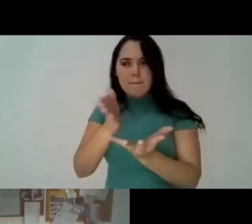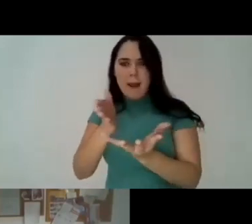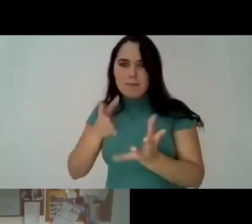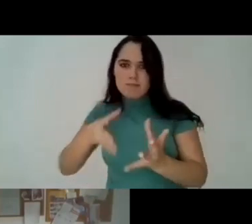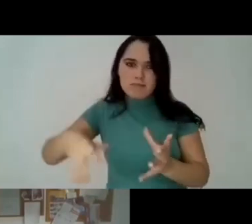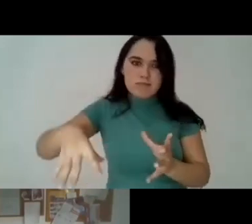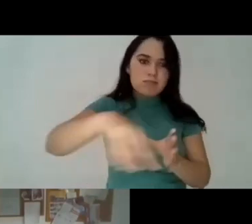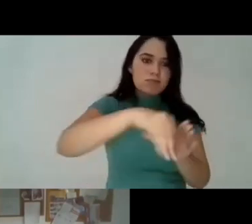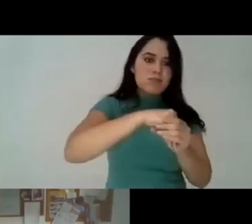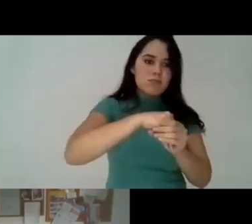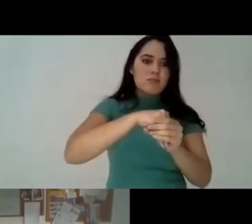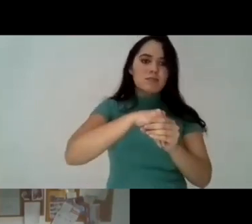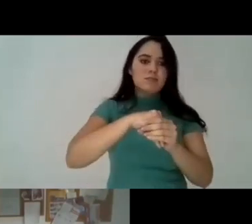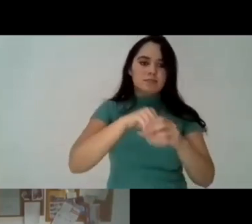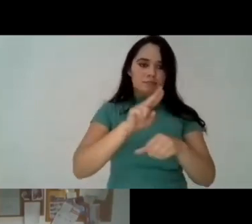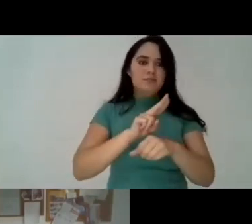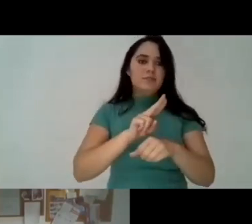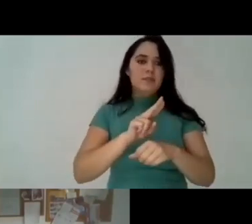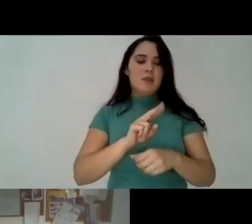society